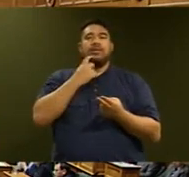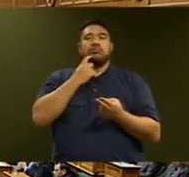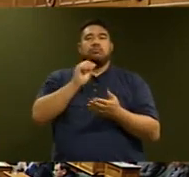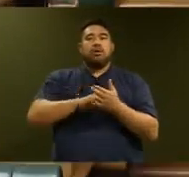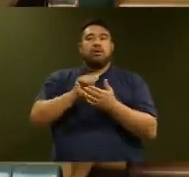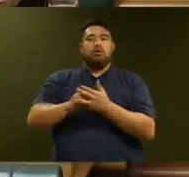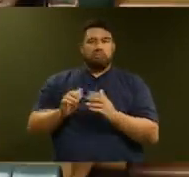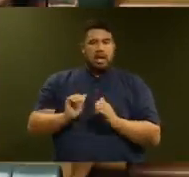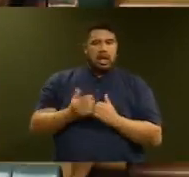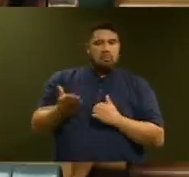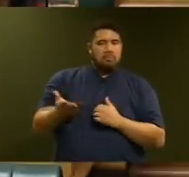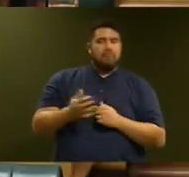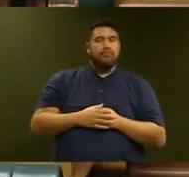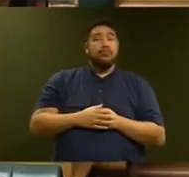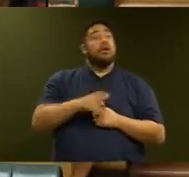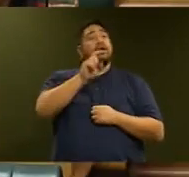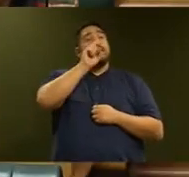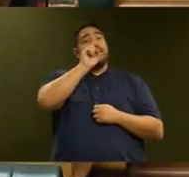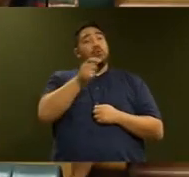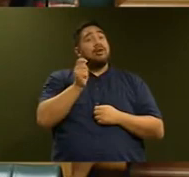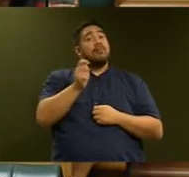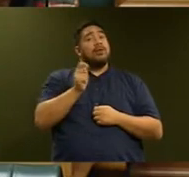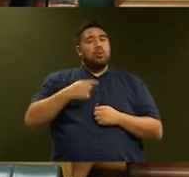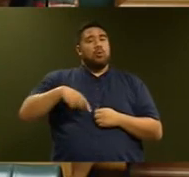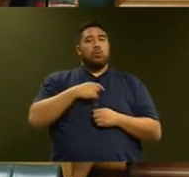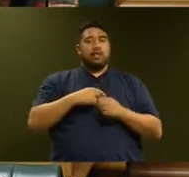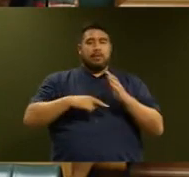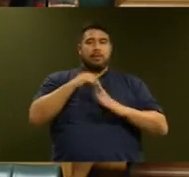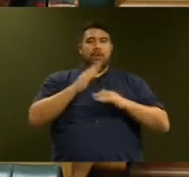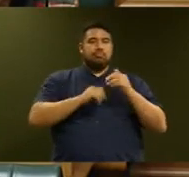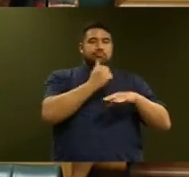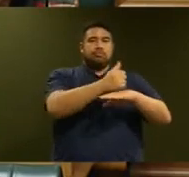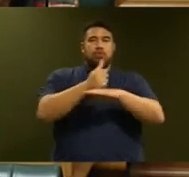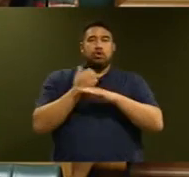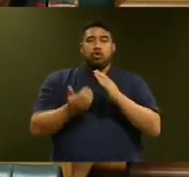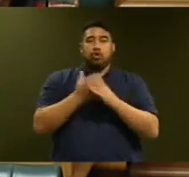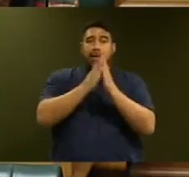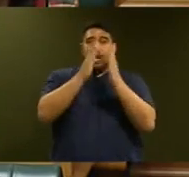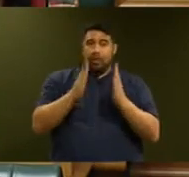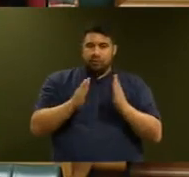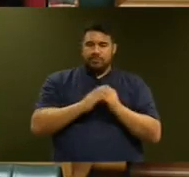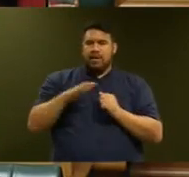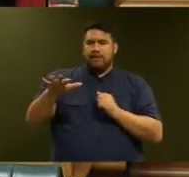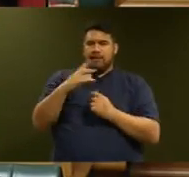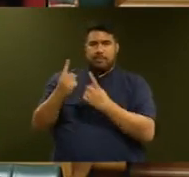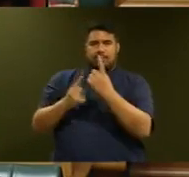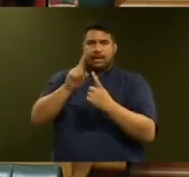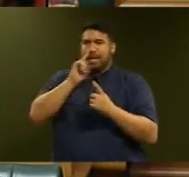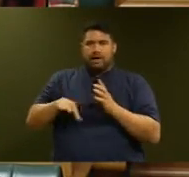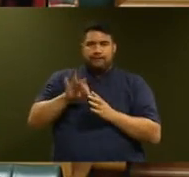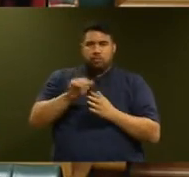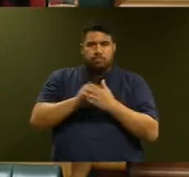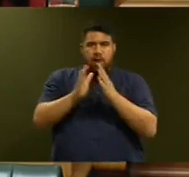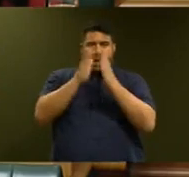Well, Mr Speaker, through KiwiBuild, we're building modest starter homes for families who are locked out of home ownership across New Zealand.